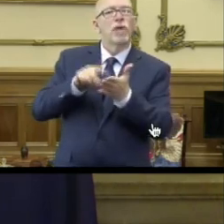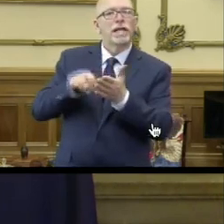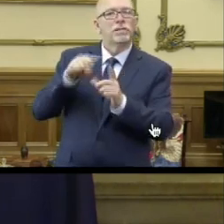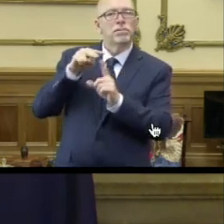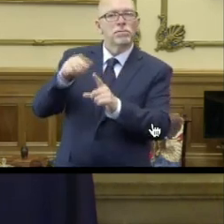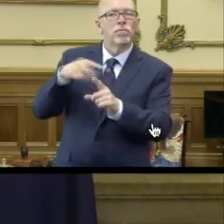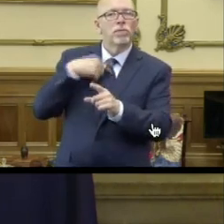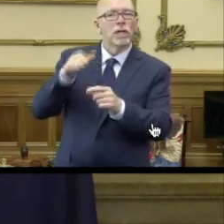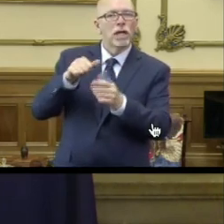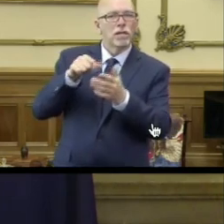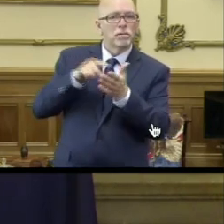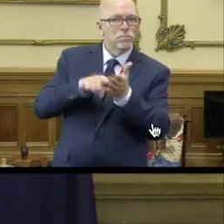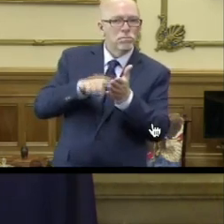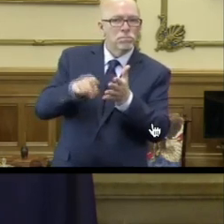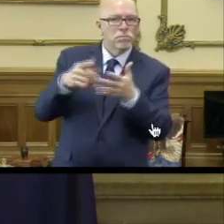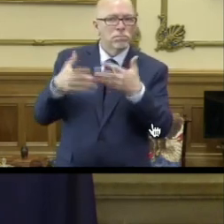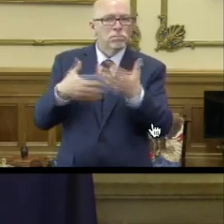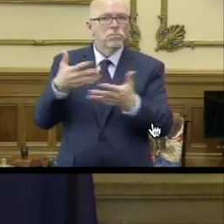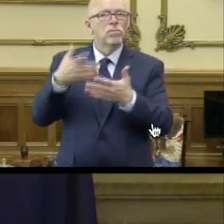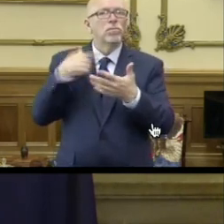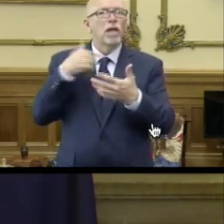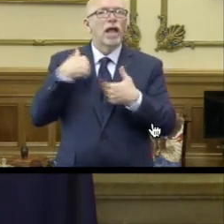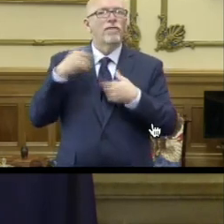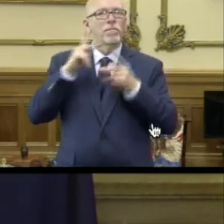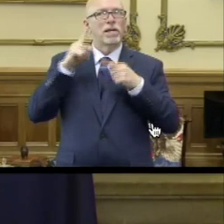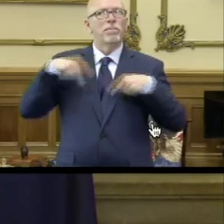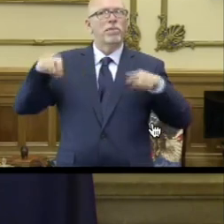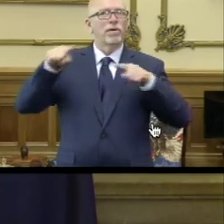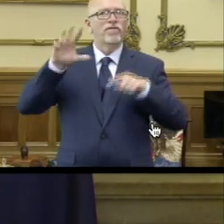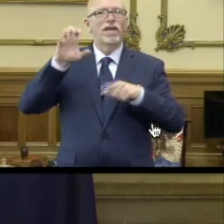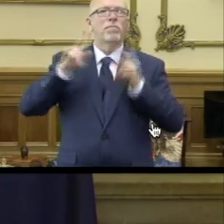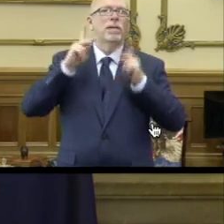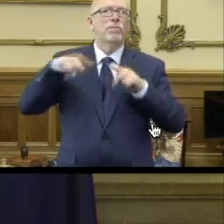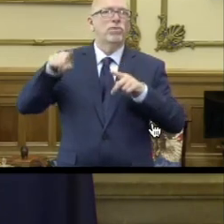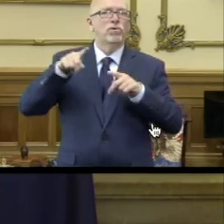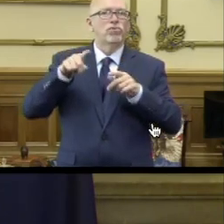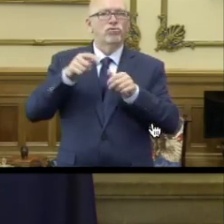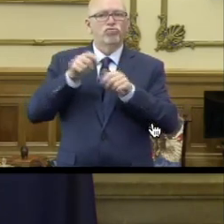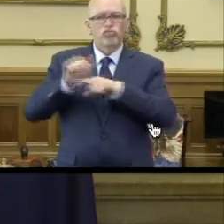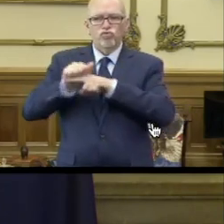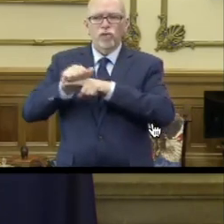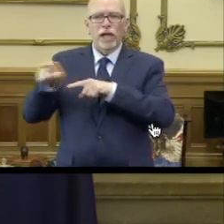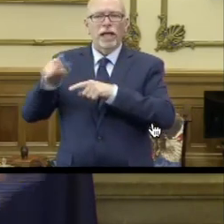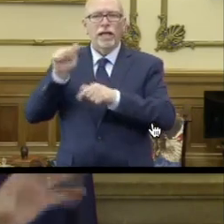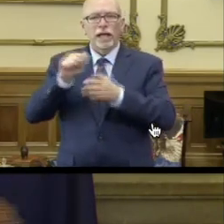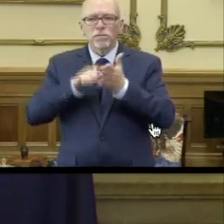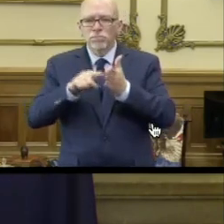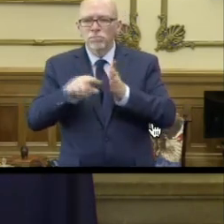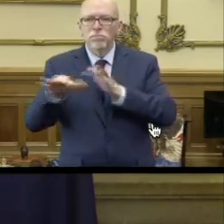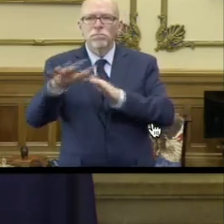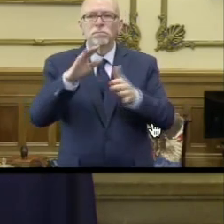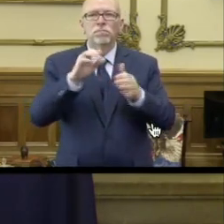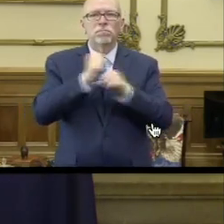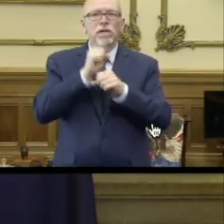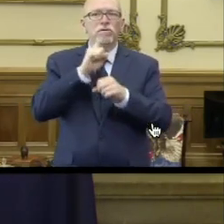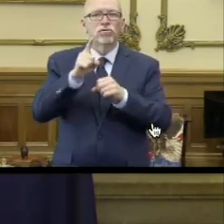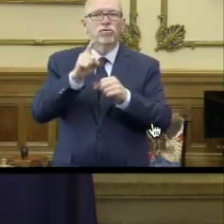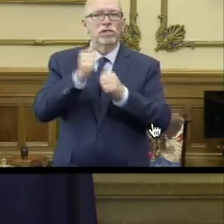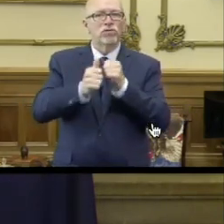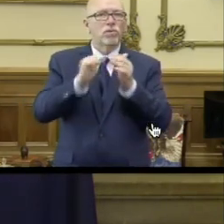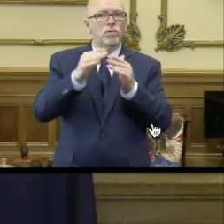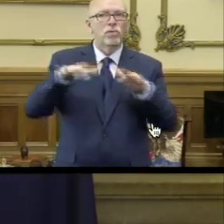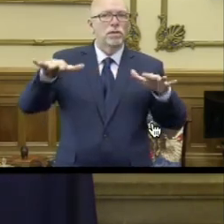that follow-up and having 500 folks trained tracers on the ground, connecting all the dots community by